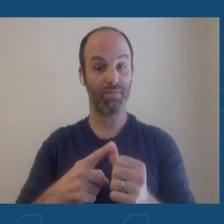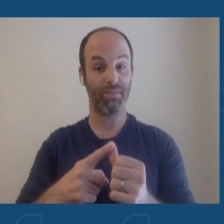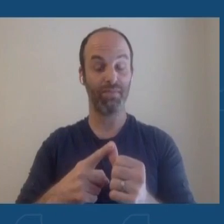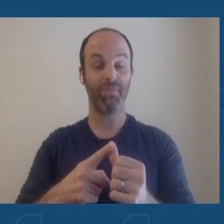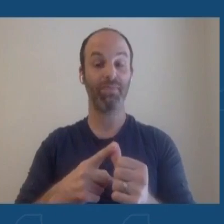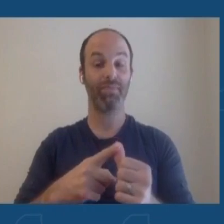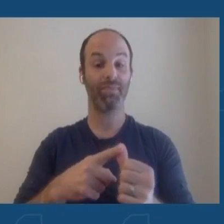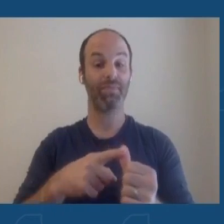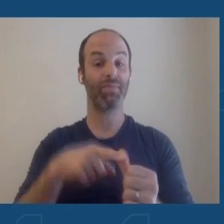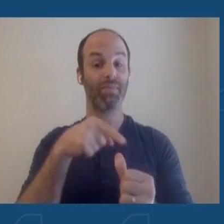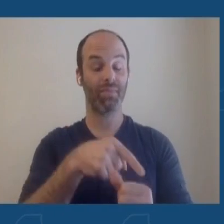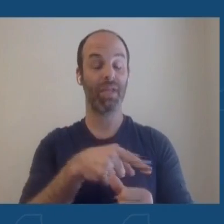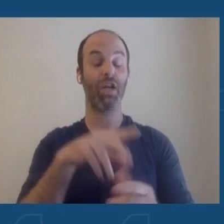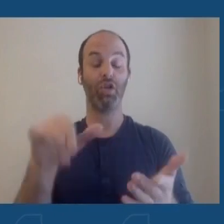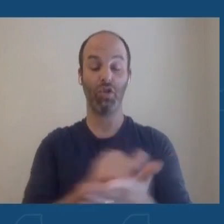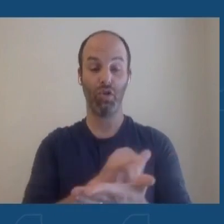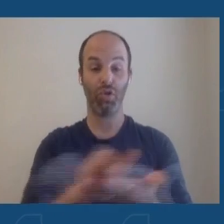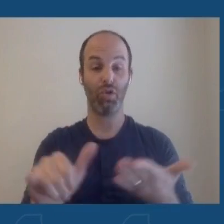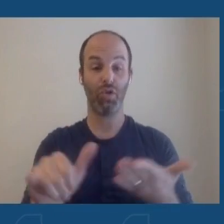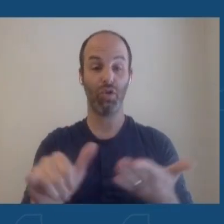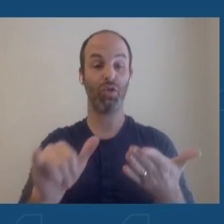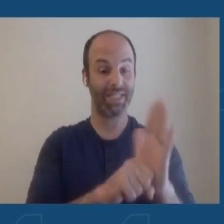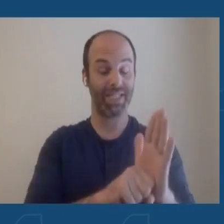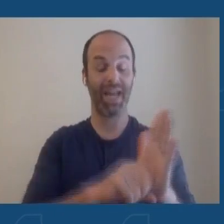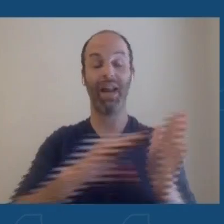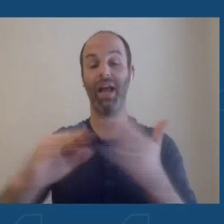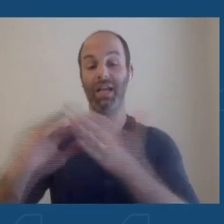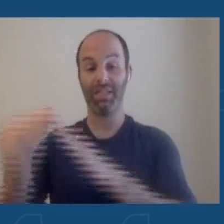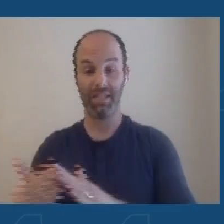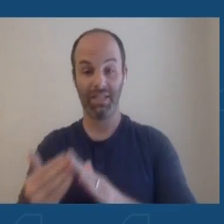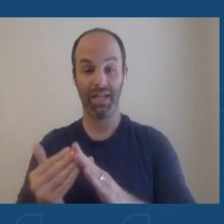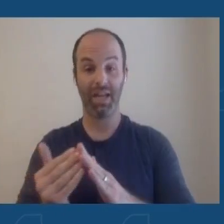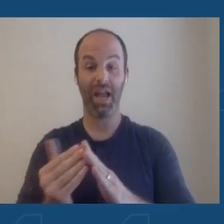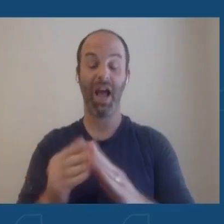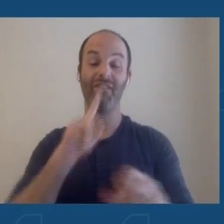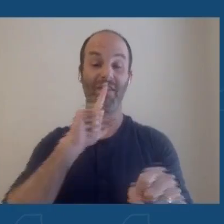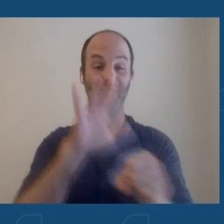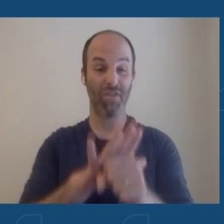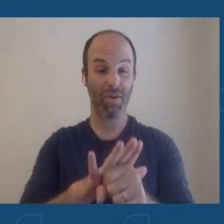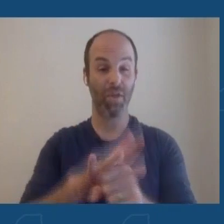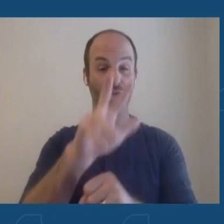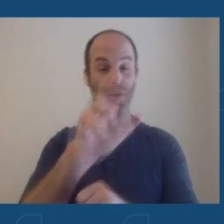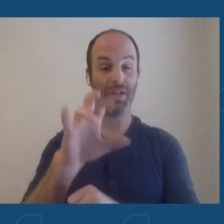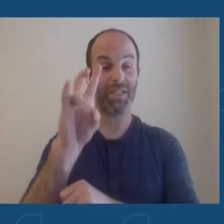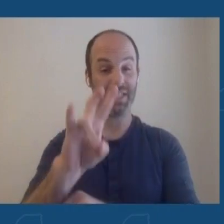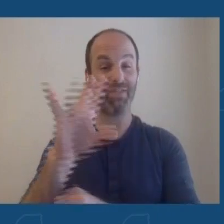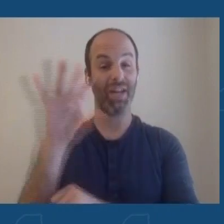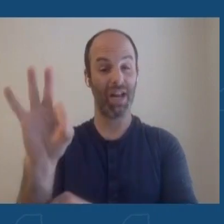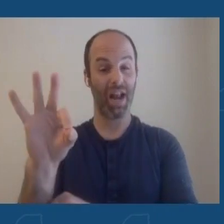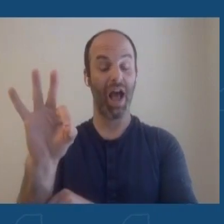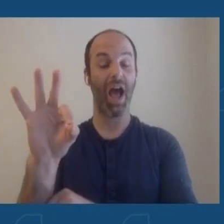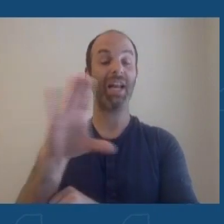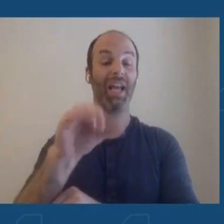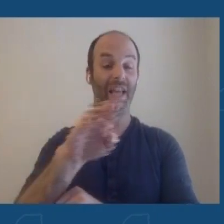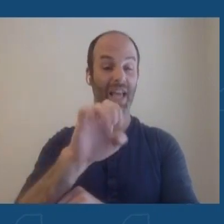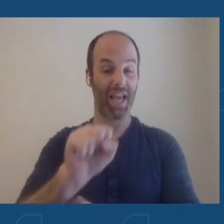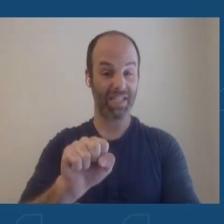We have also confirmed 679 cases, 639 of which are in New York City.